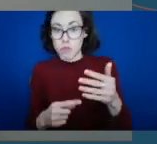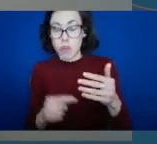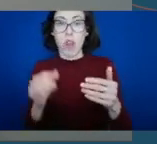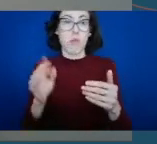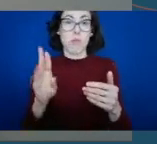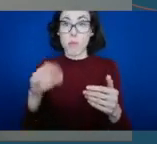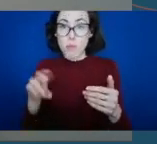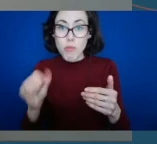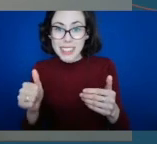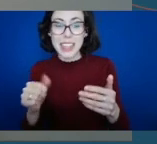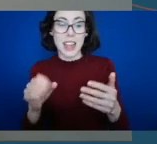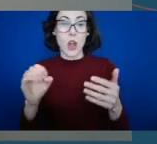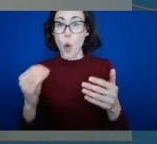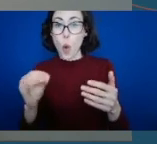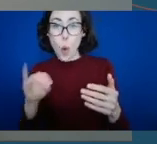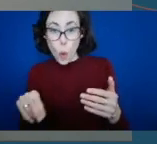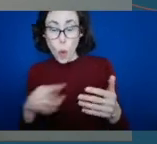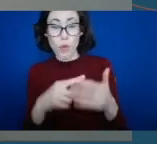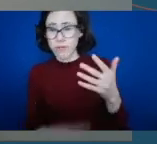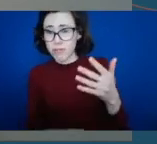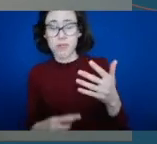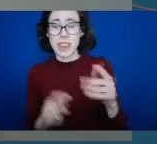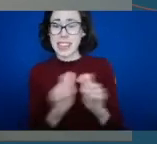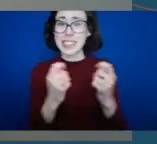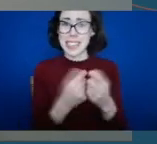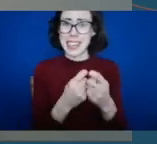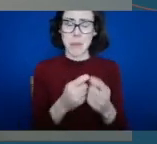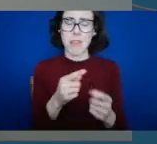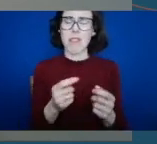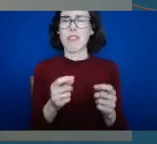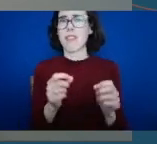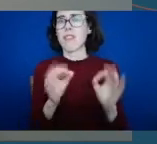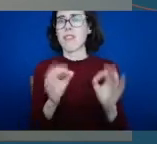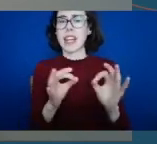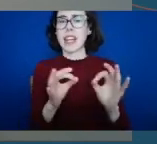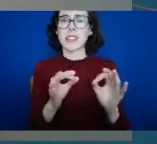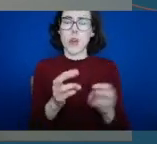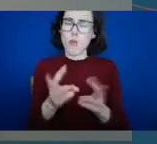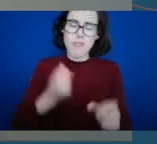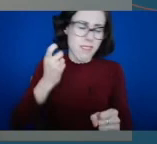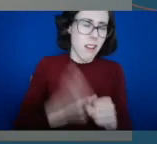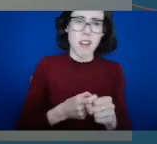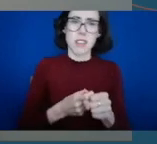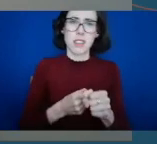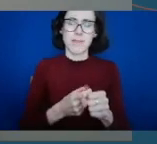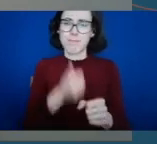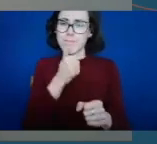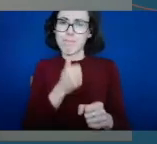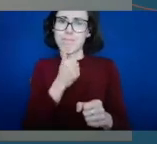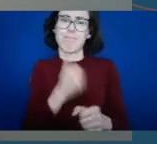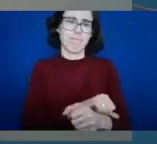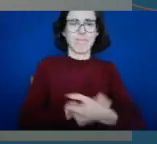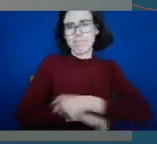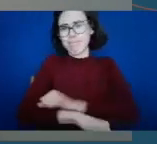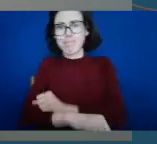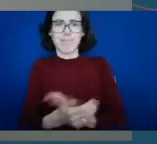have continued to display such passion and drive for achieving our vision and in particular have adapted in so many ways to ensure we could deliver